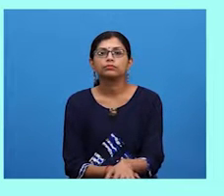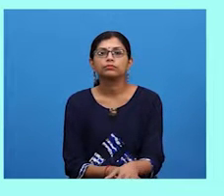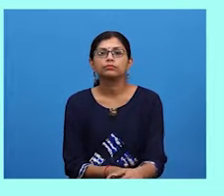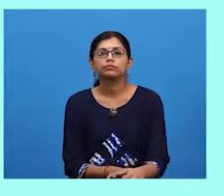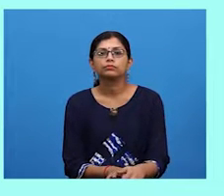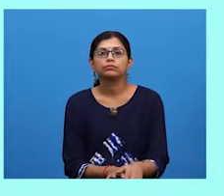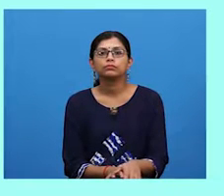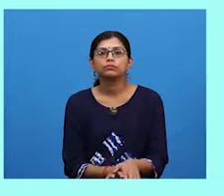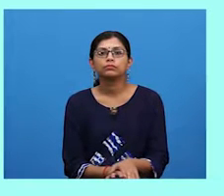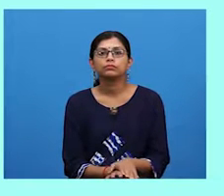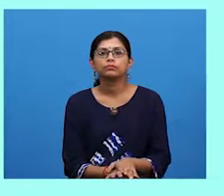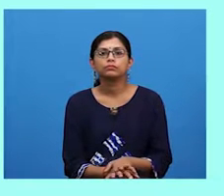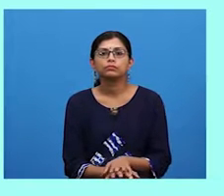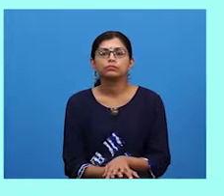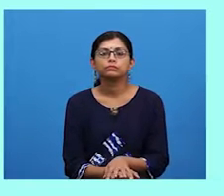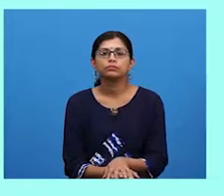short.